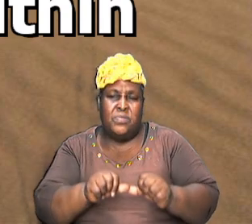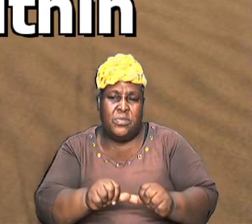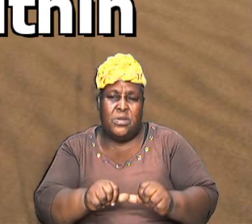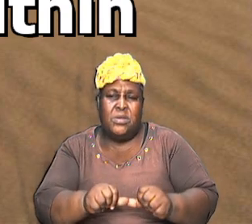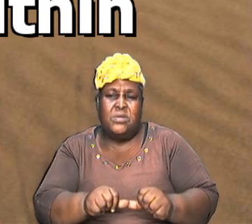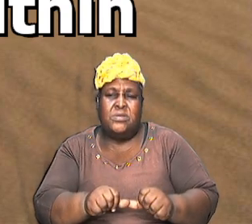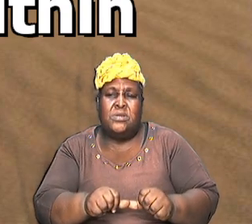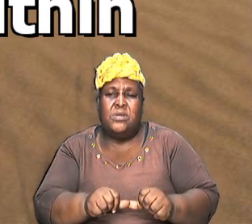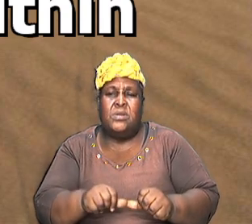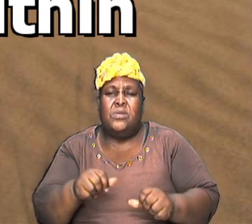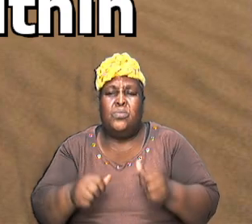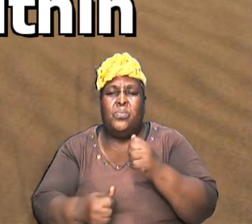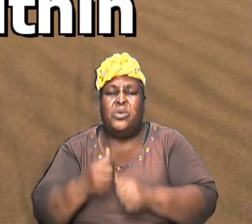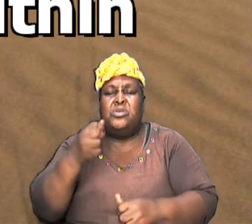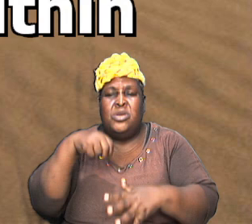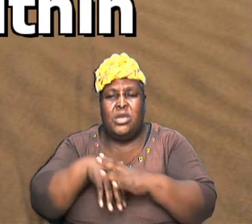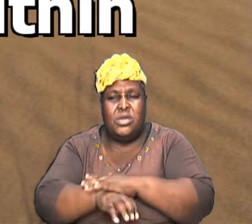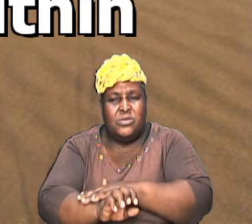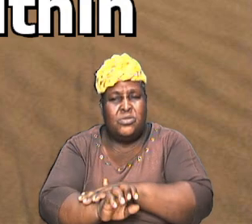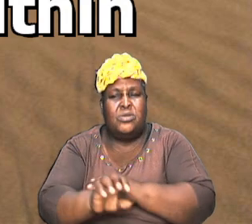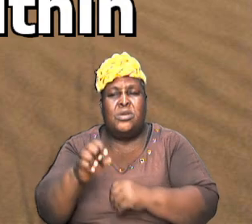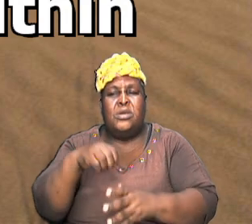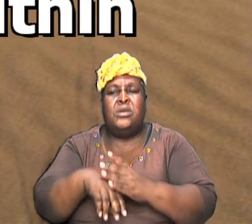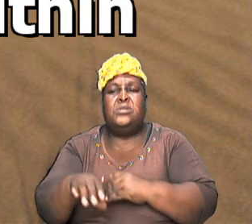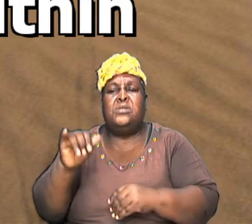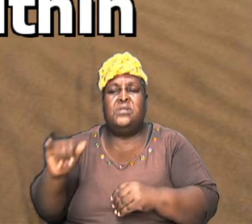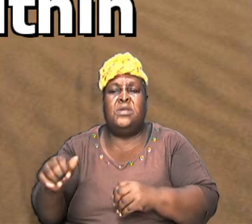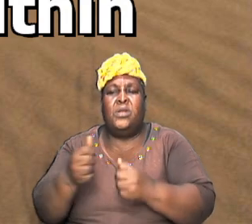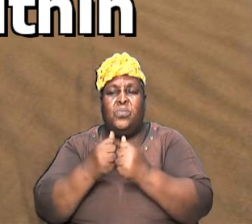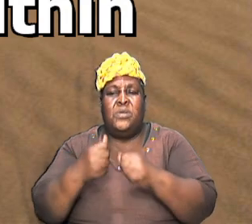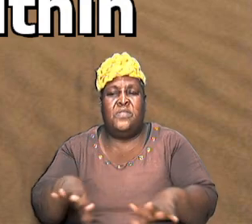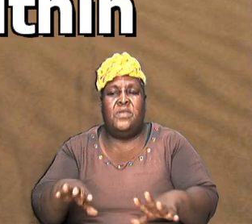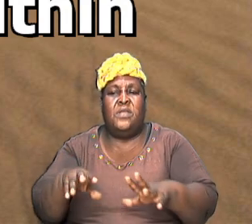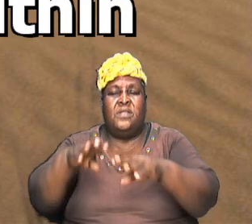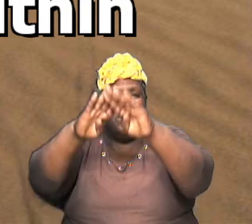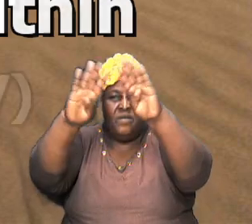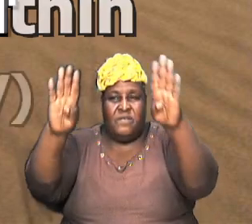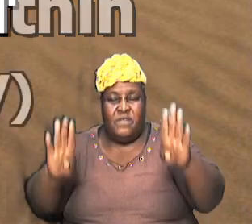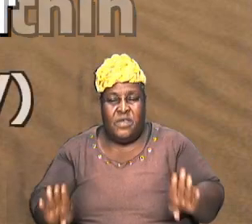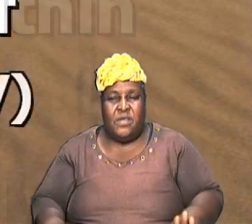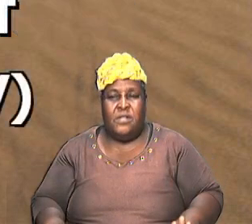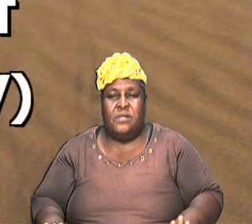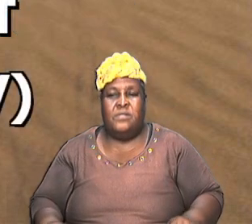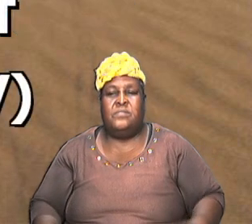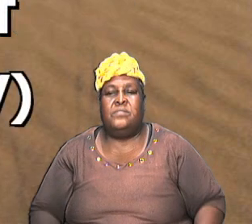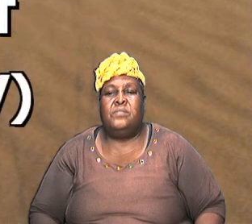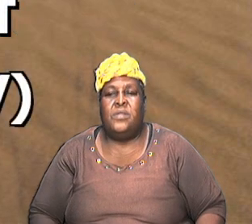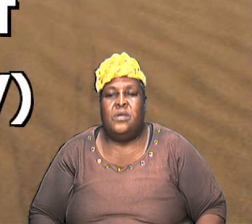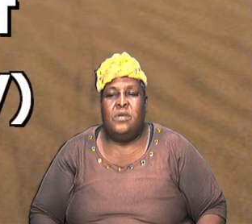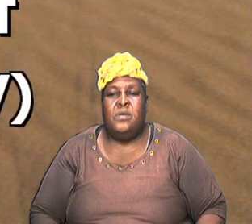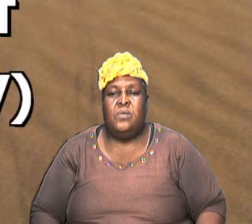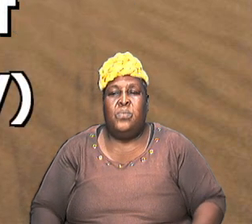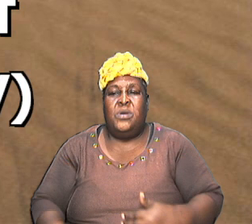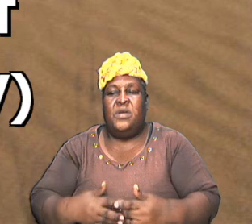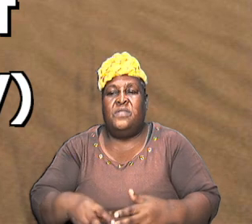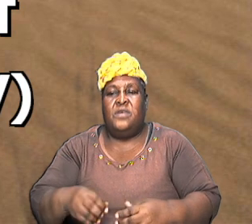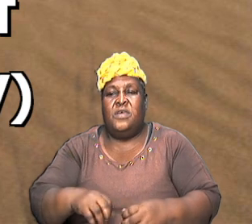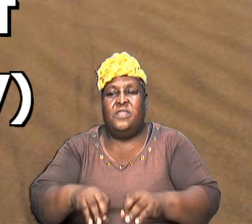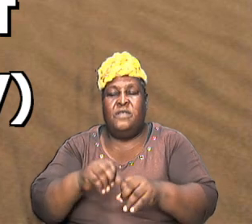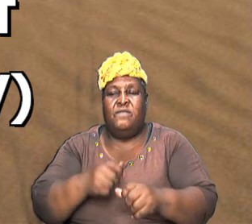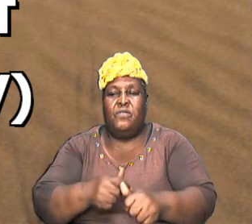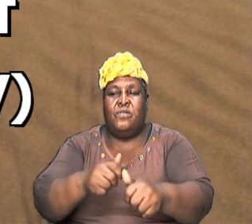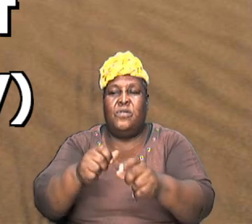and which entereth into that within the veil whether the